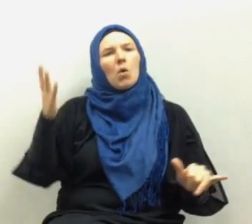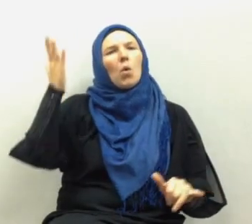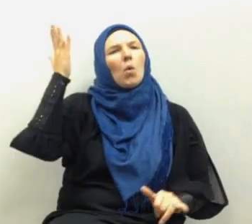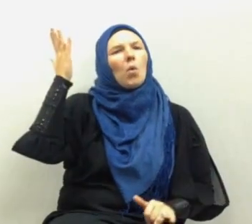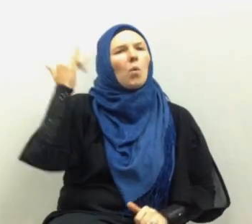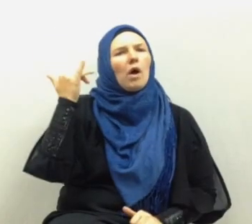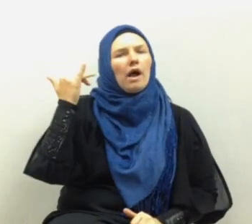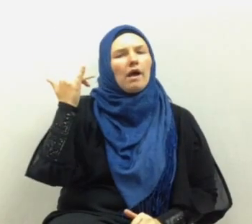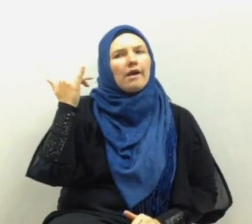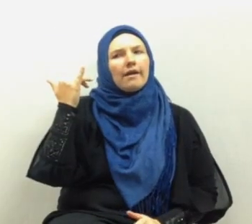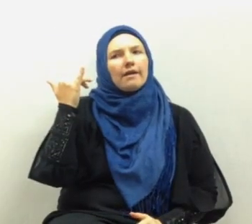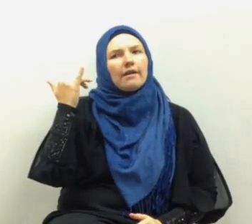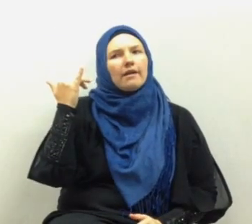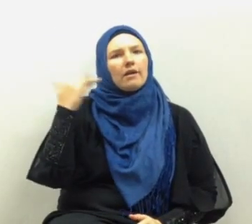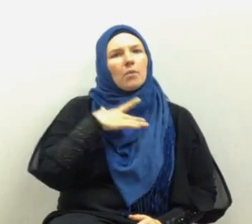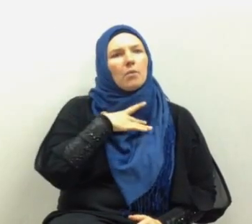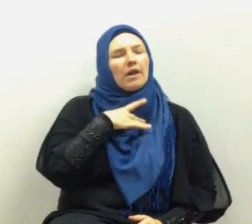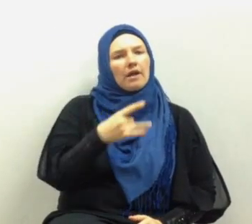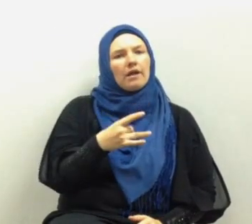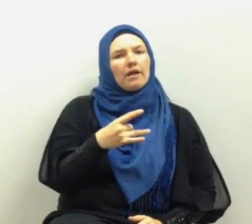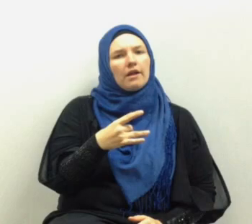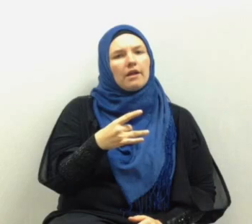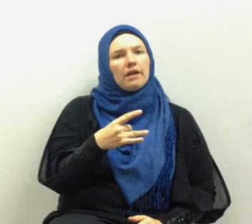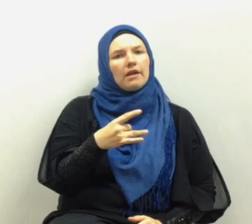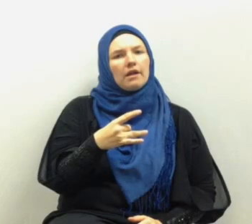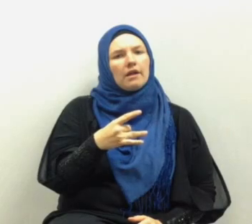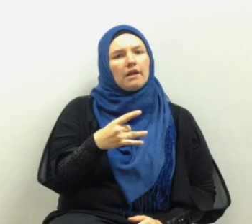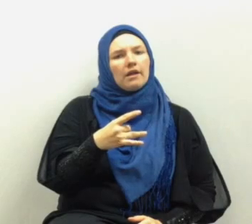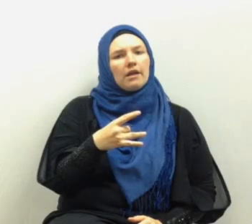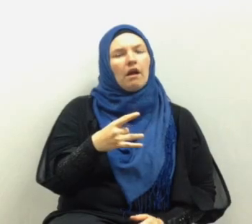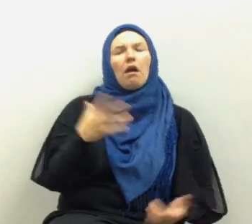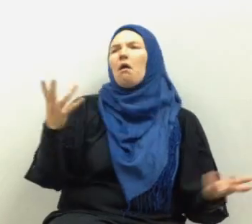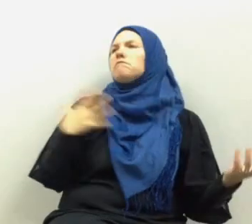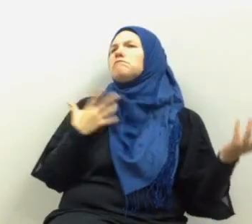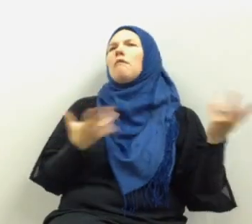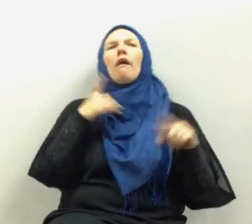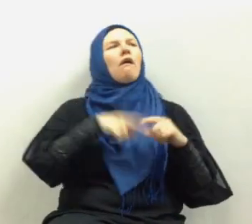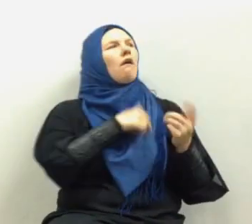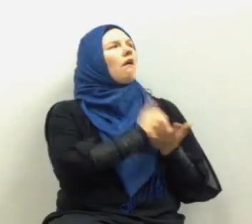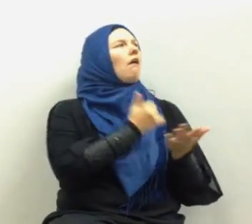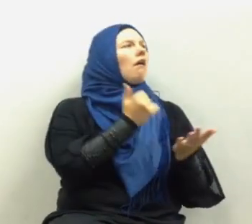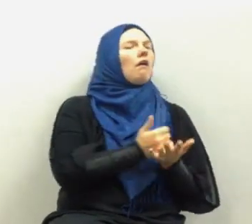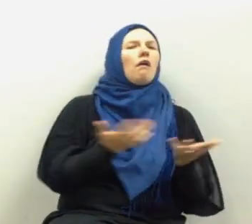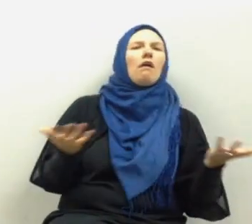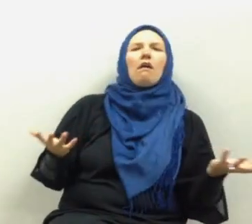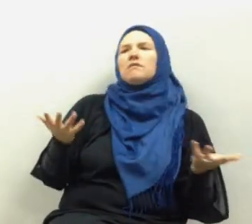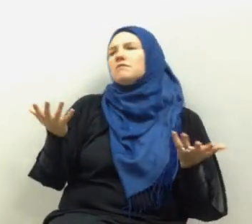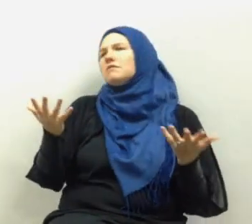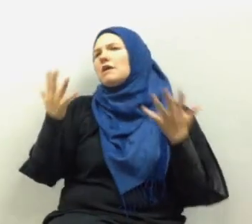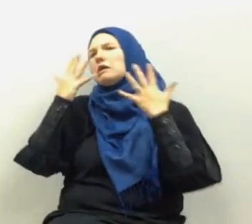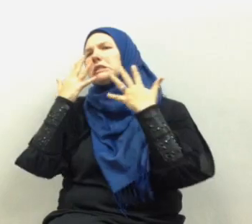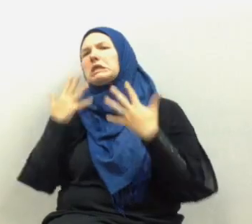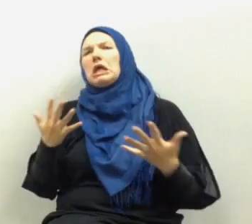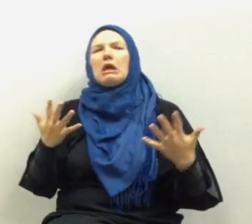why do we like the spirit of self helplessness self